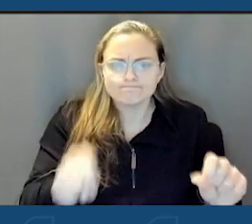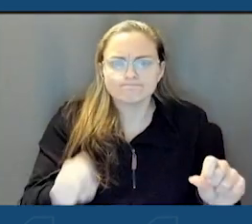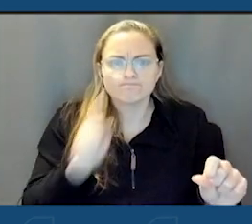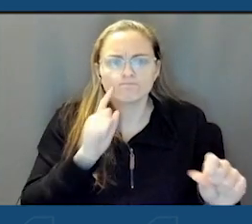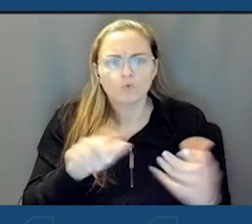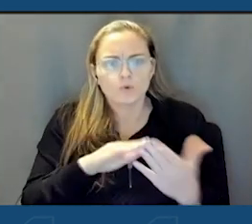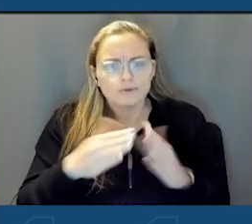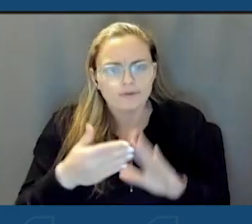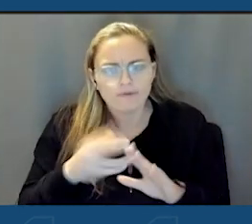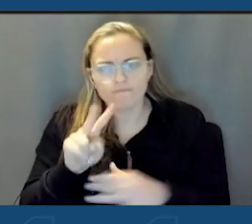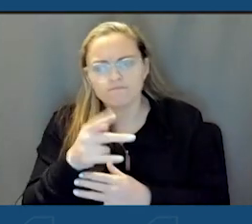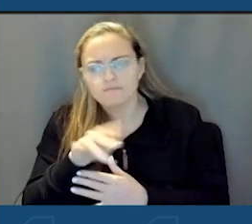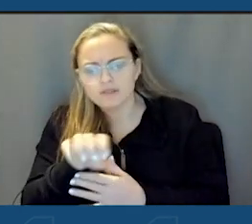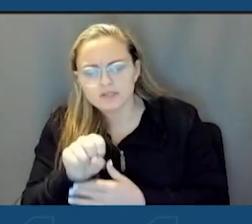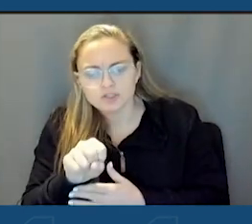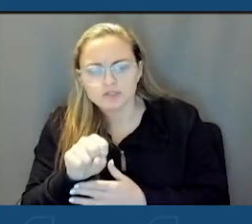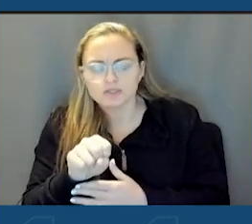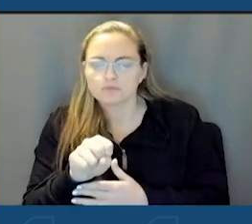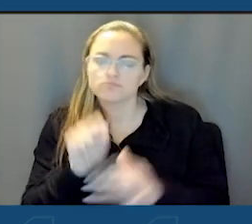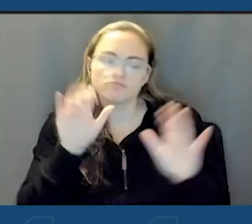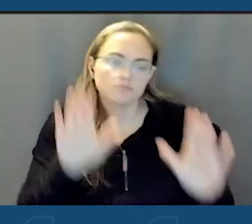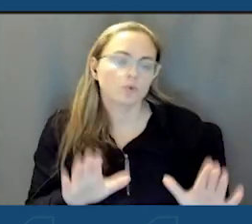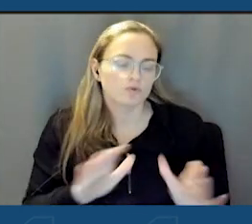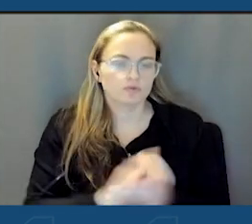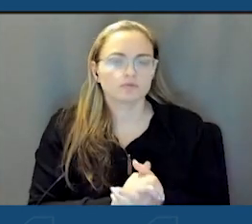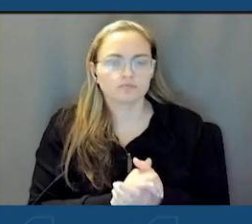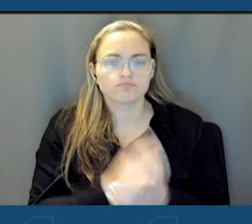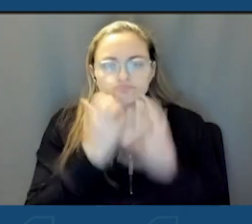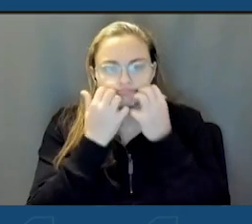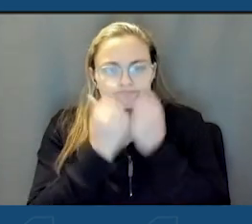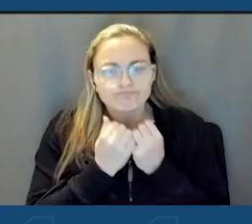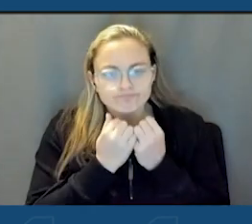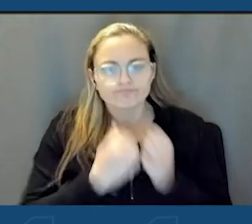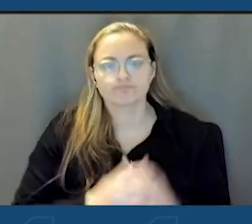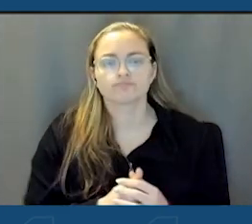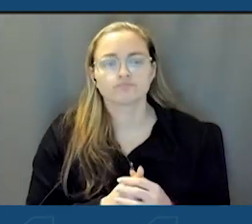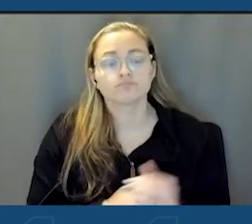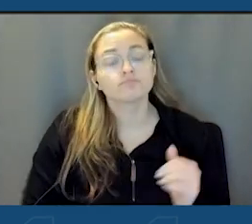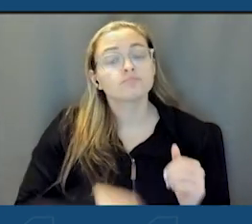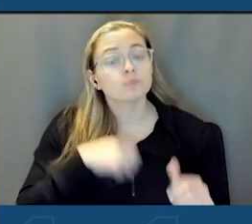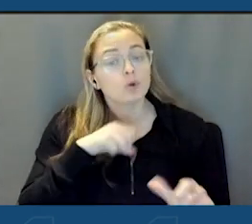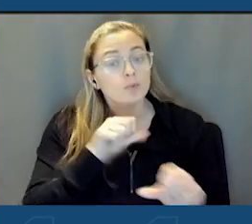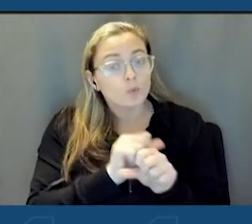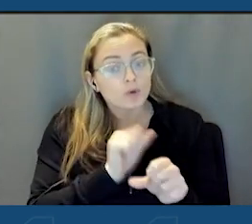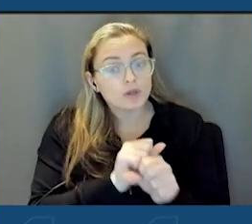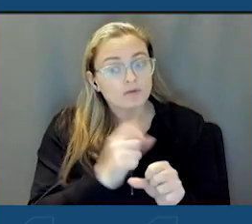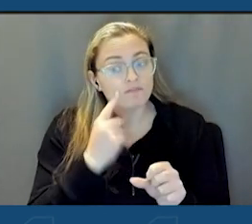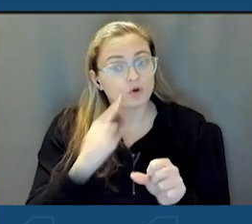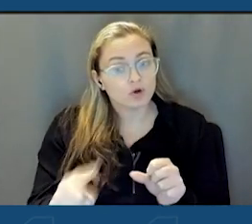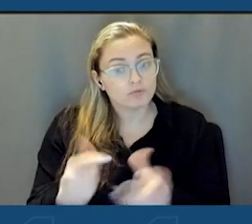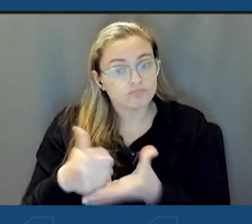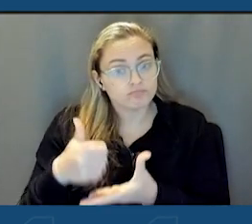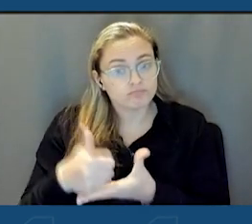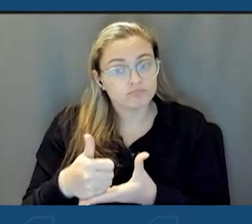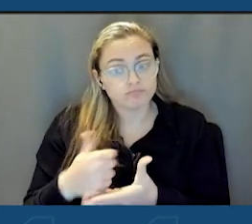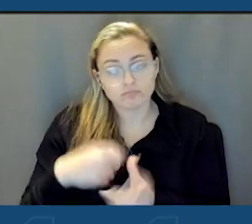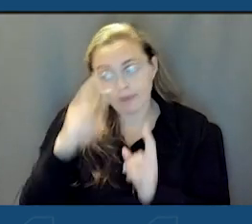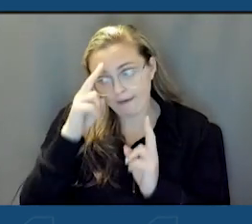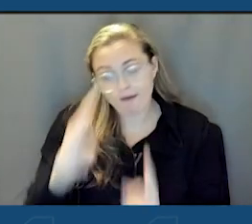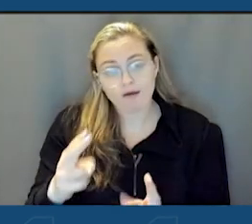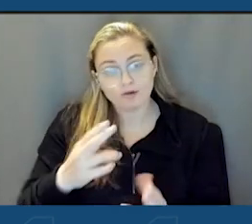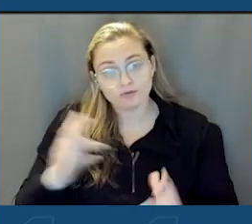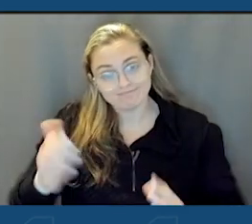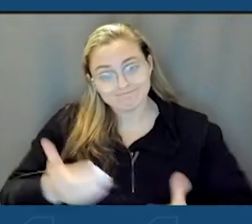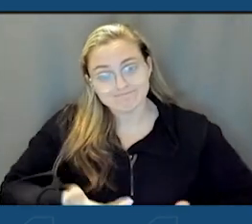towns and villages is so wonderful and so valuable. I'm proud to be working on her behalf. It is my honor and pleasure